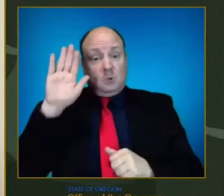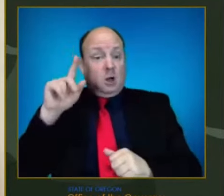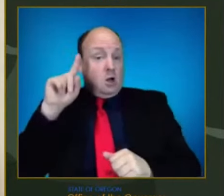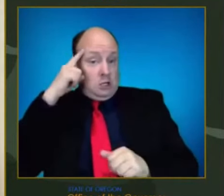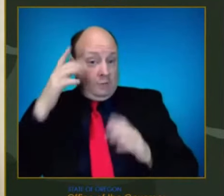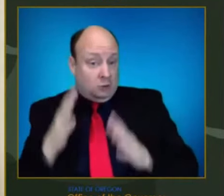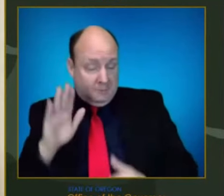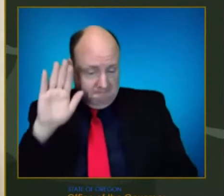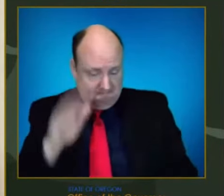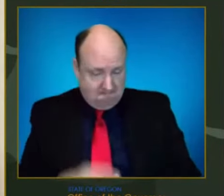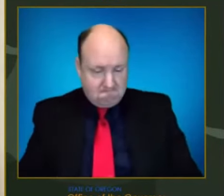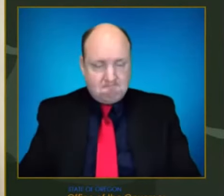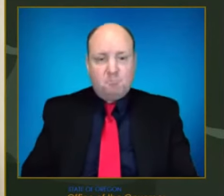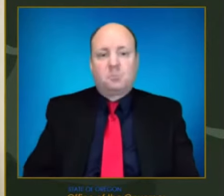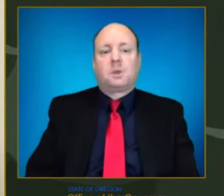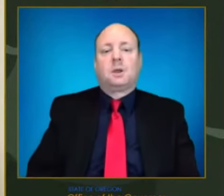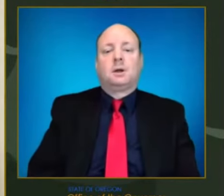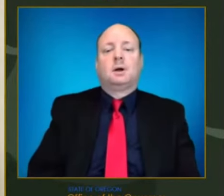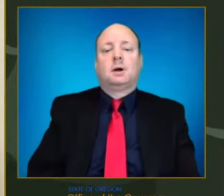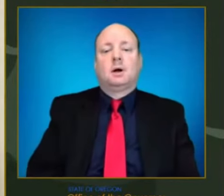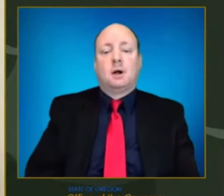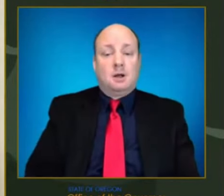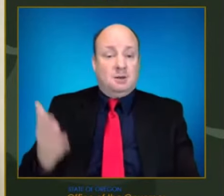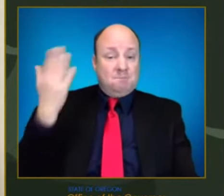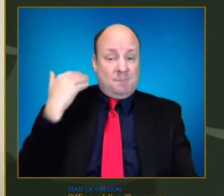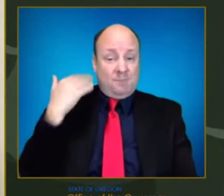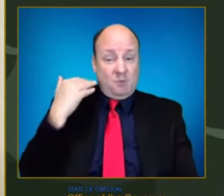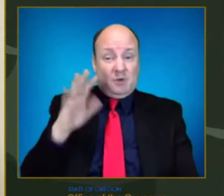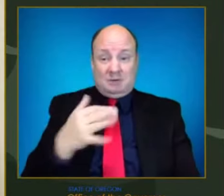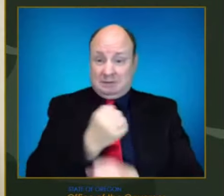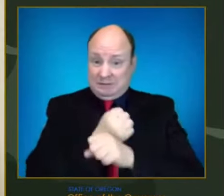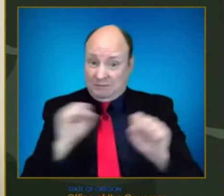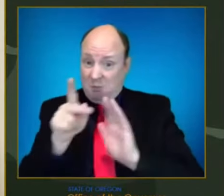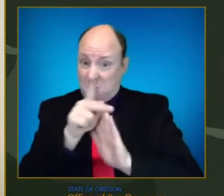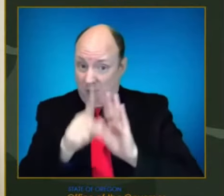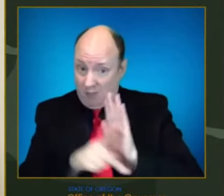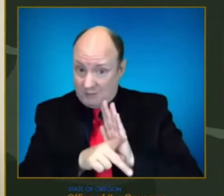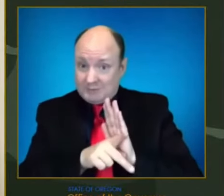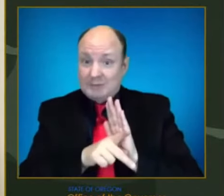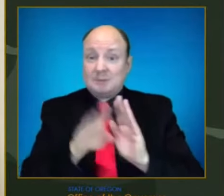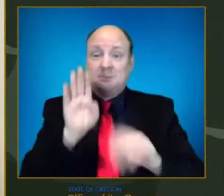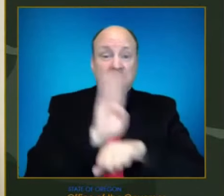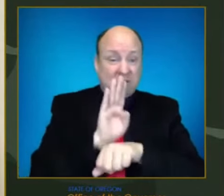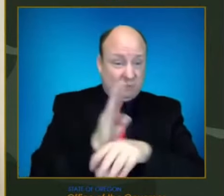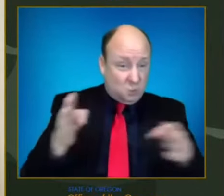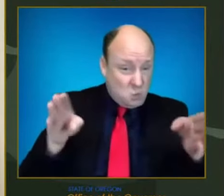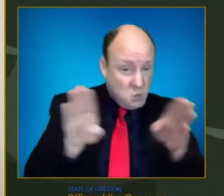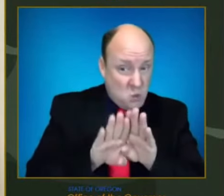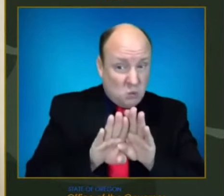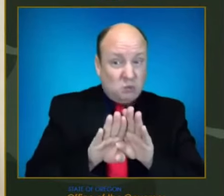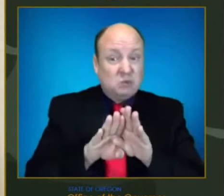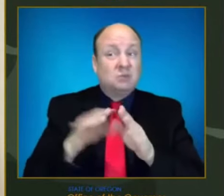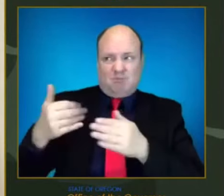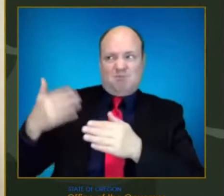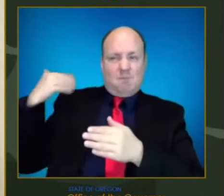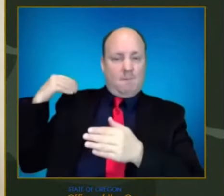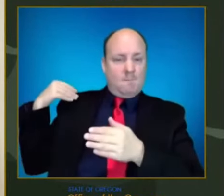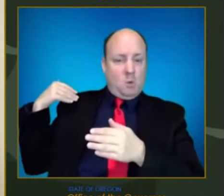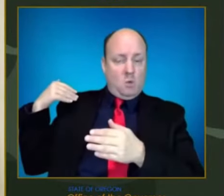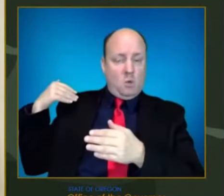we did the safety protocol and close businesses down. One is that we had readily available federal